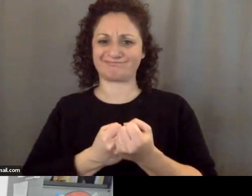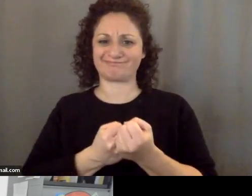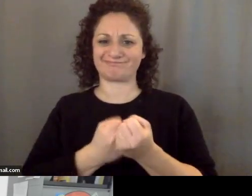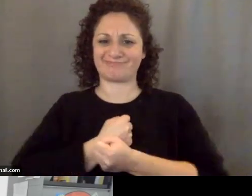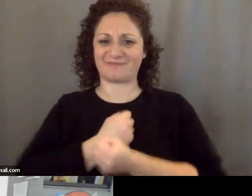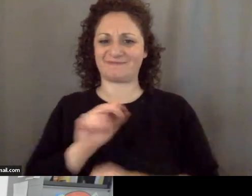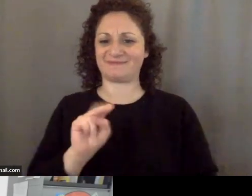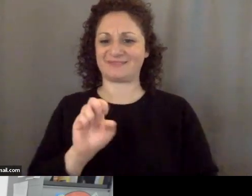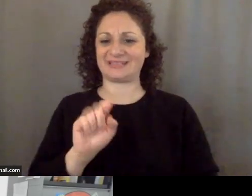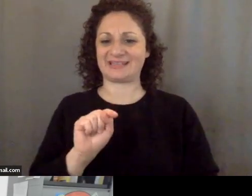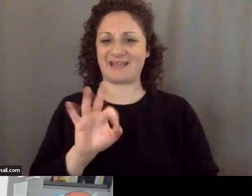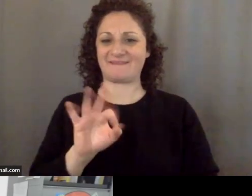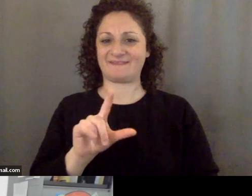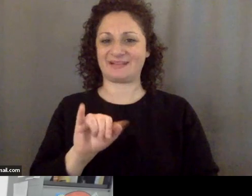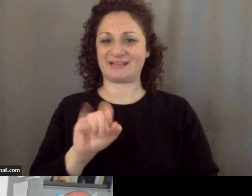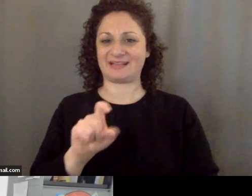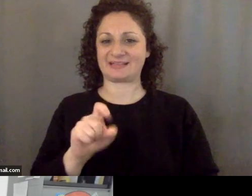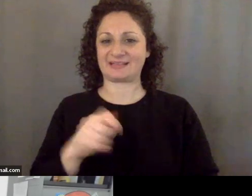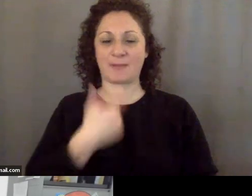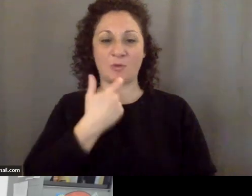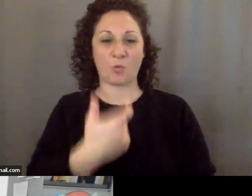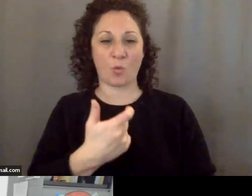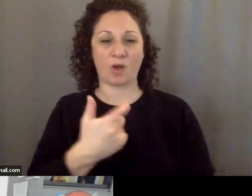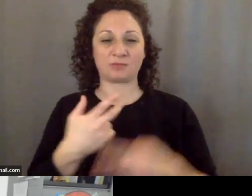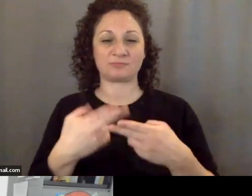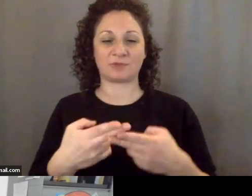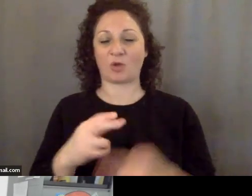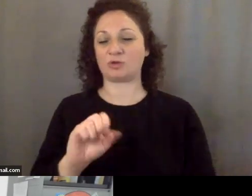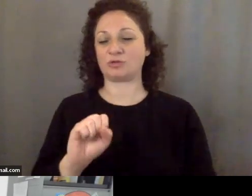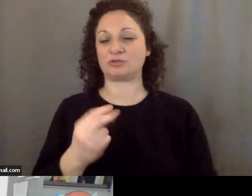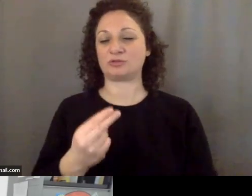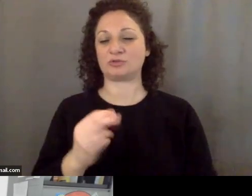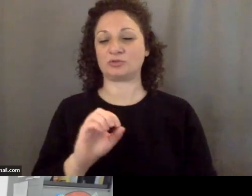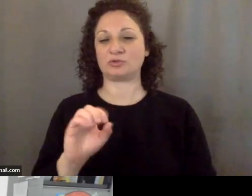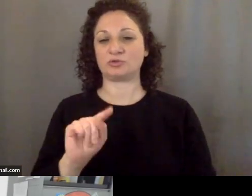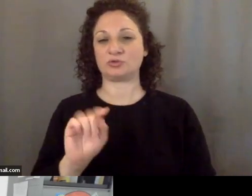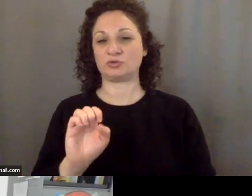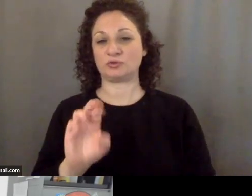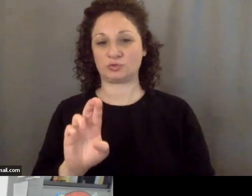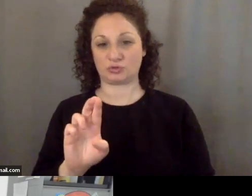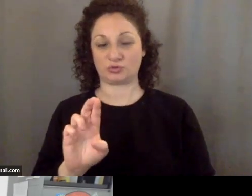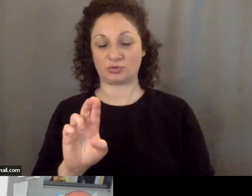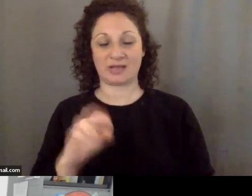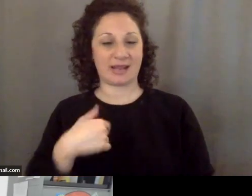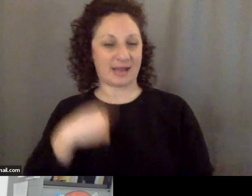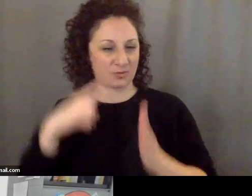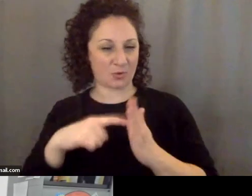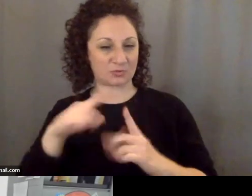something called shooter and I noticed that whenever the snipers are taking